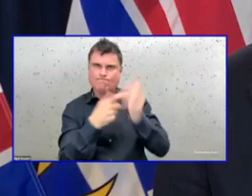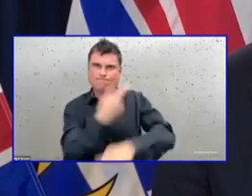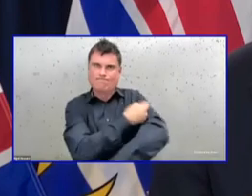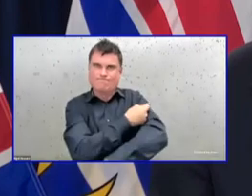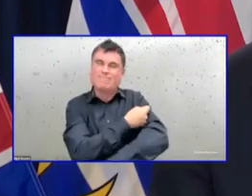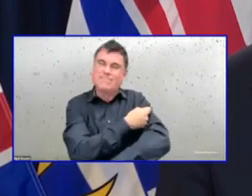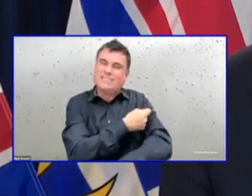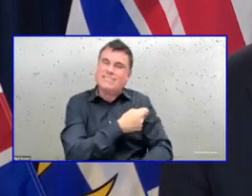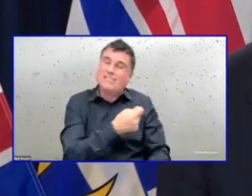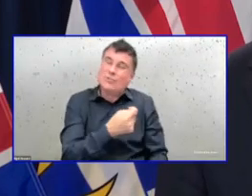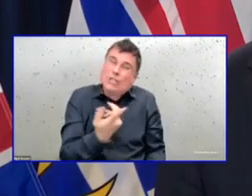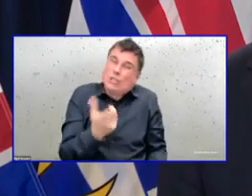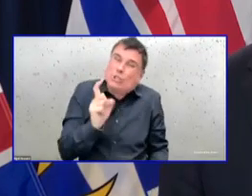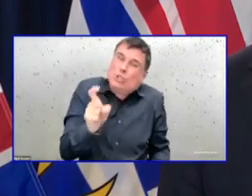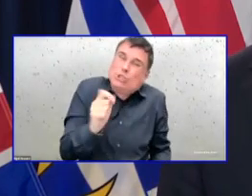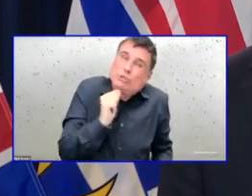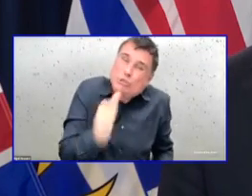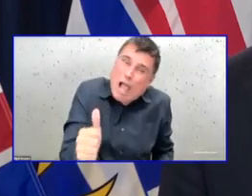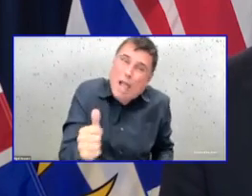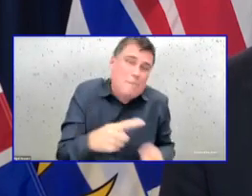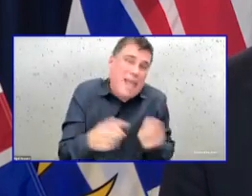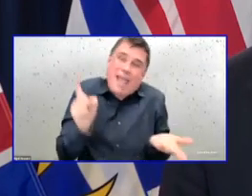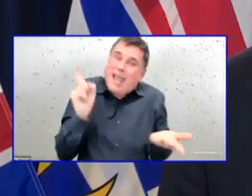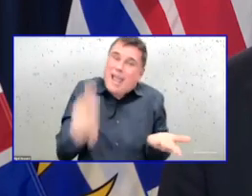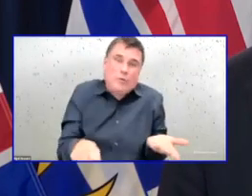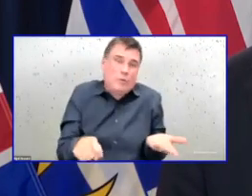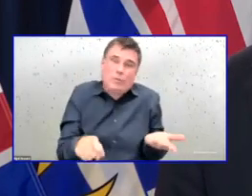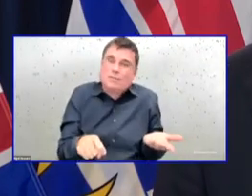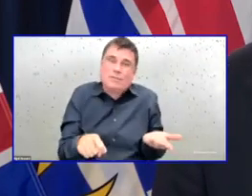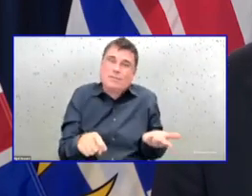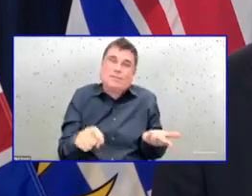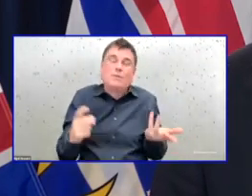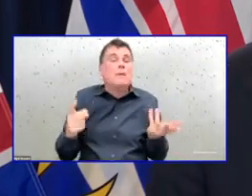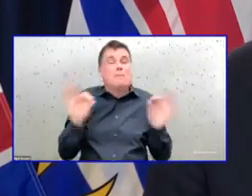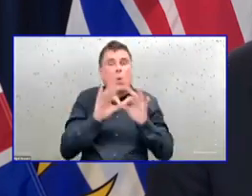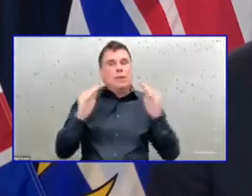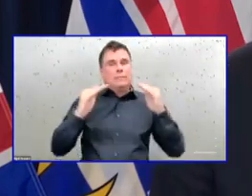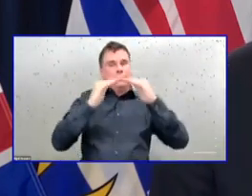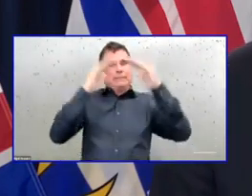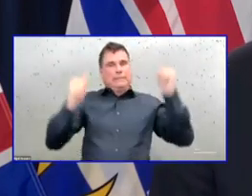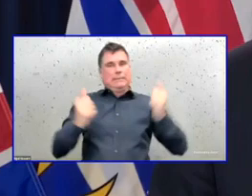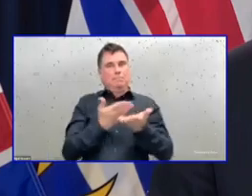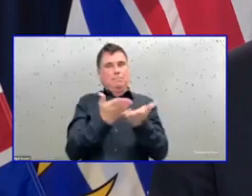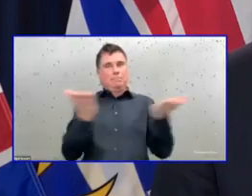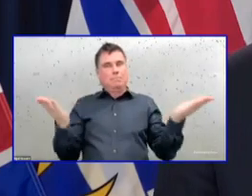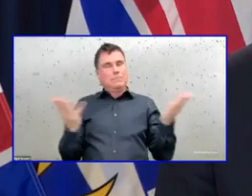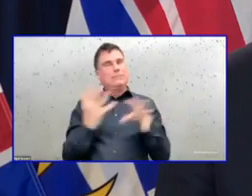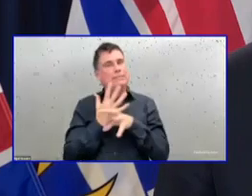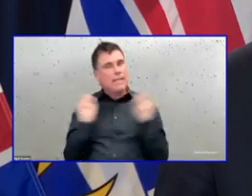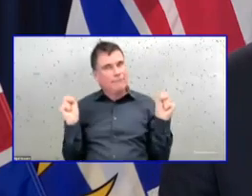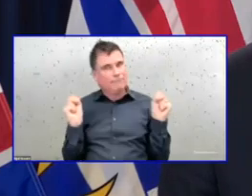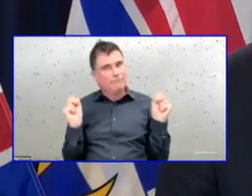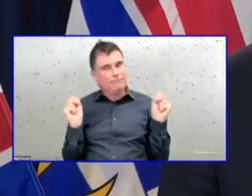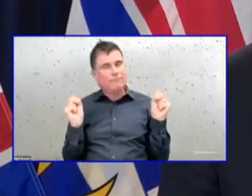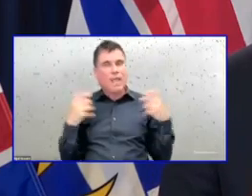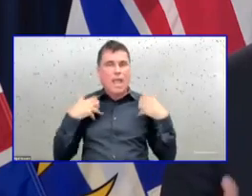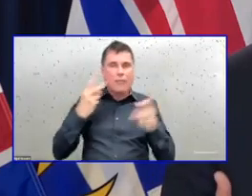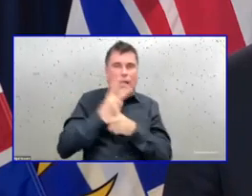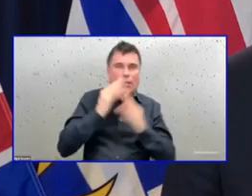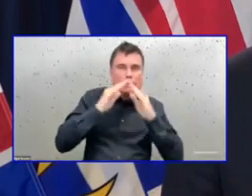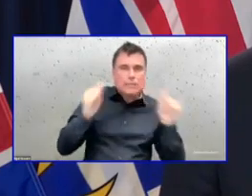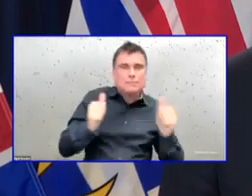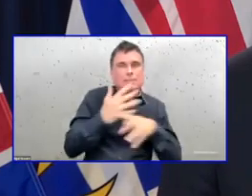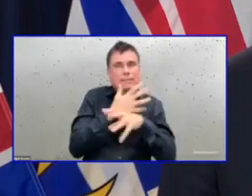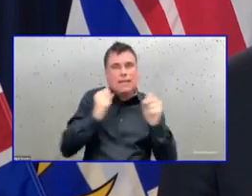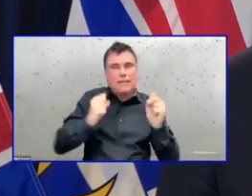course, going to continue to proceed with this requirement throughout our healthcare system in the interests of everybody, but in